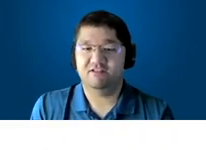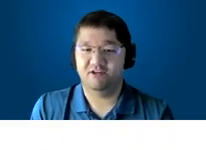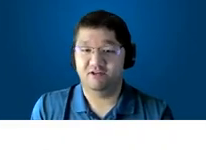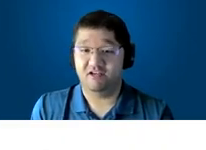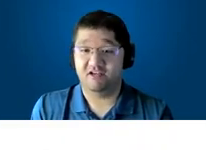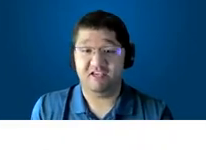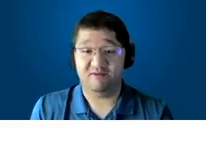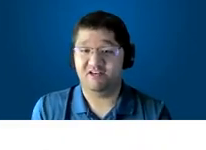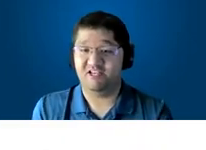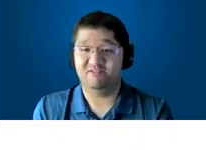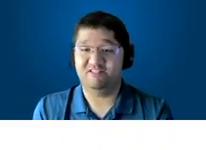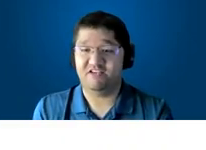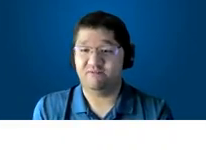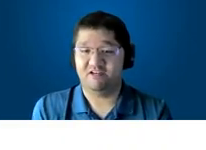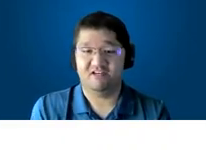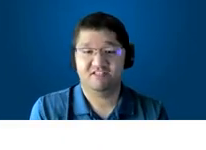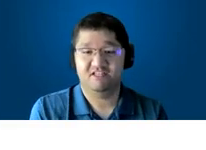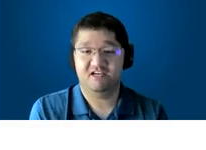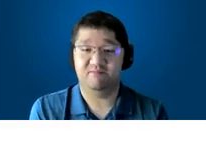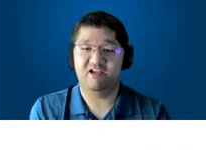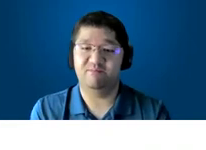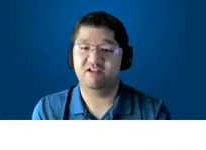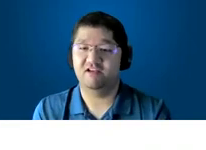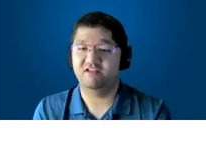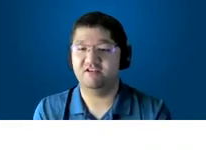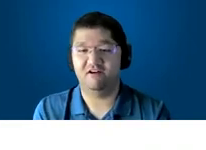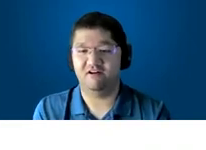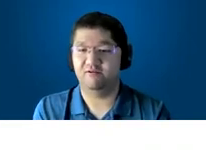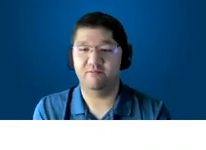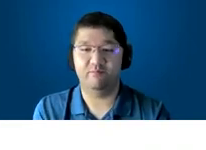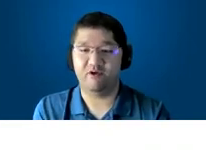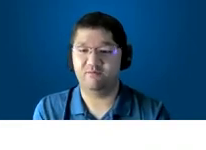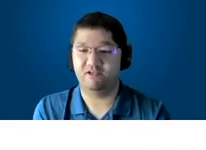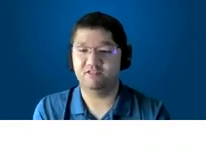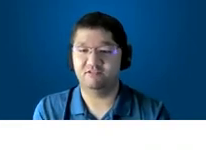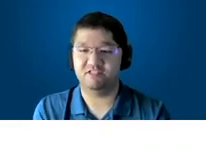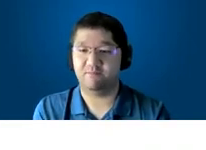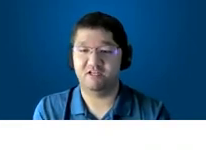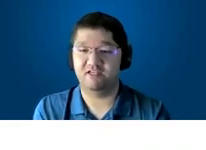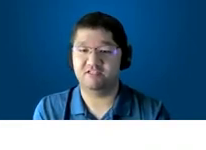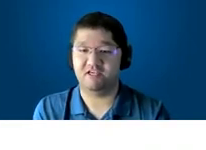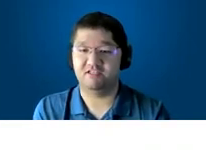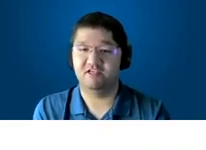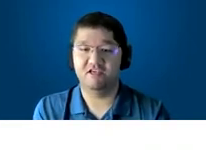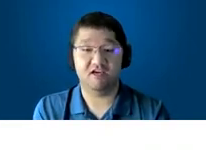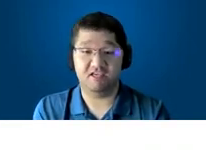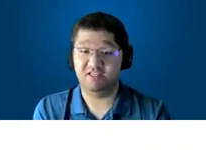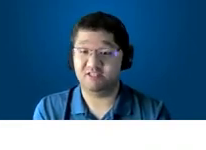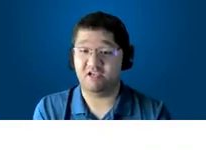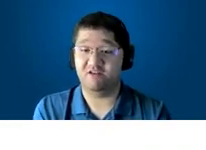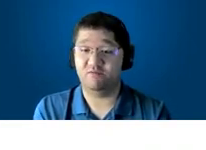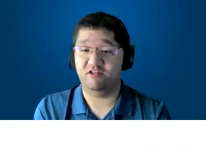so again my name is david rahashi um i am a tall biracial japanese and